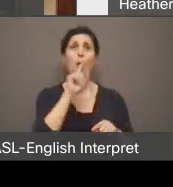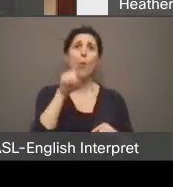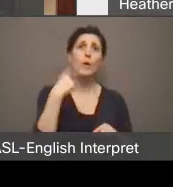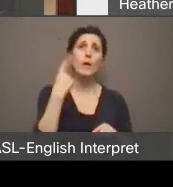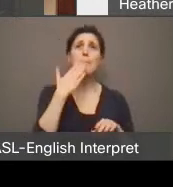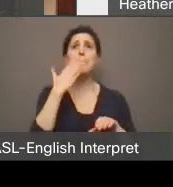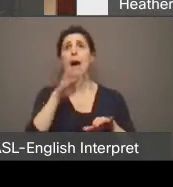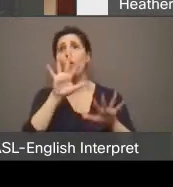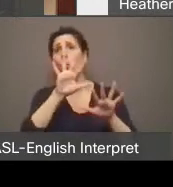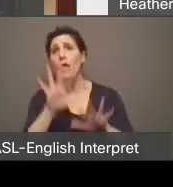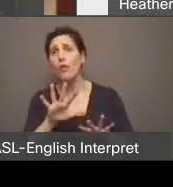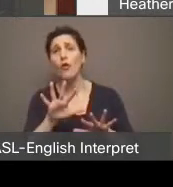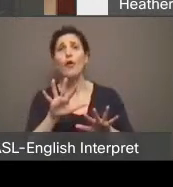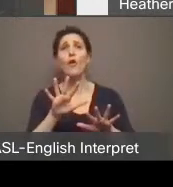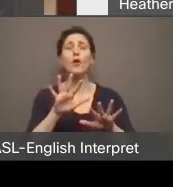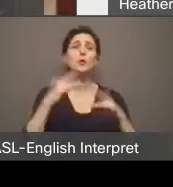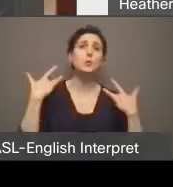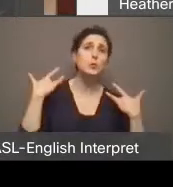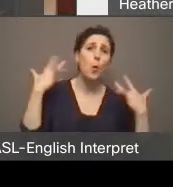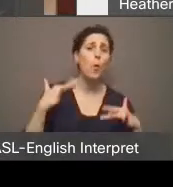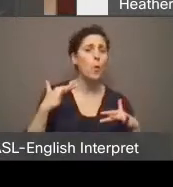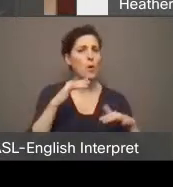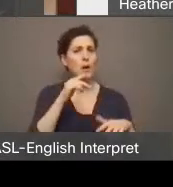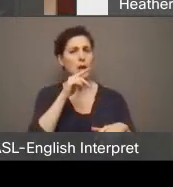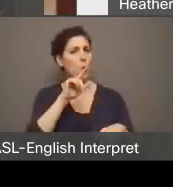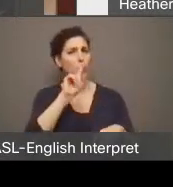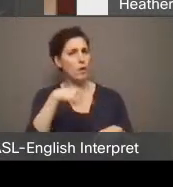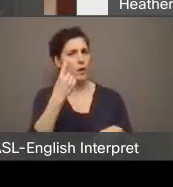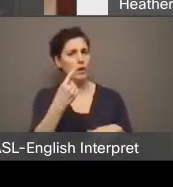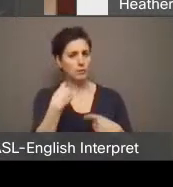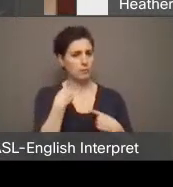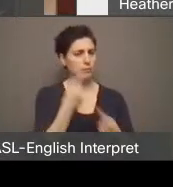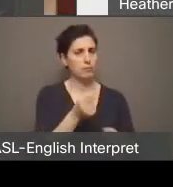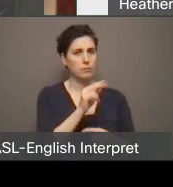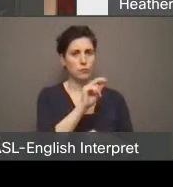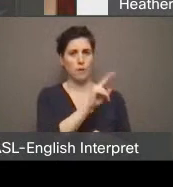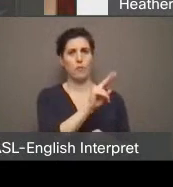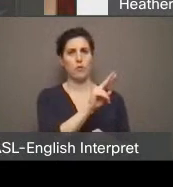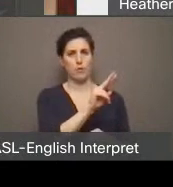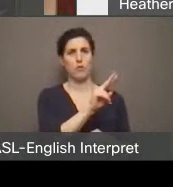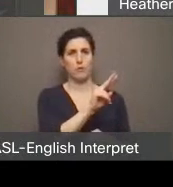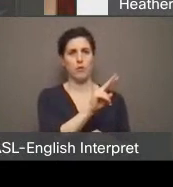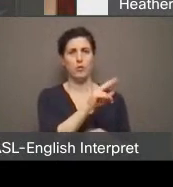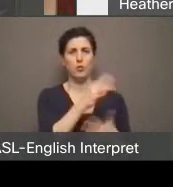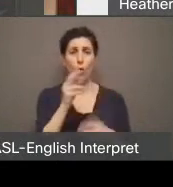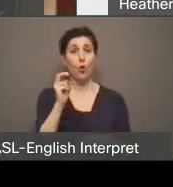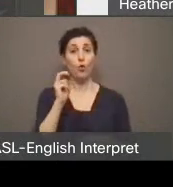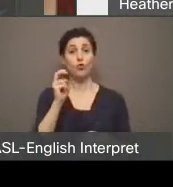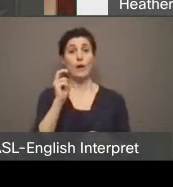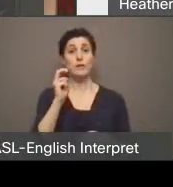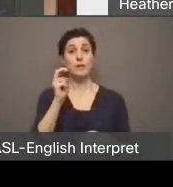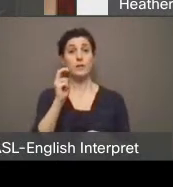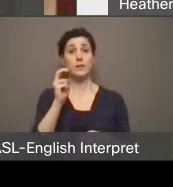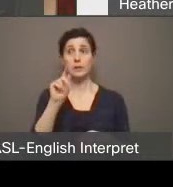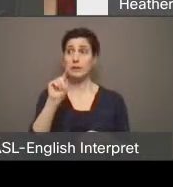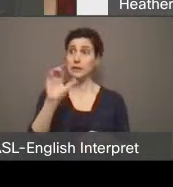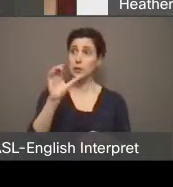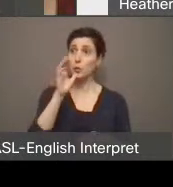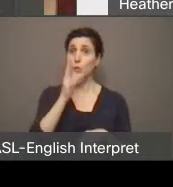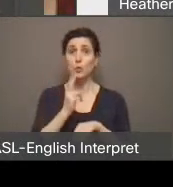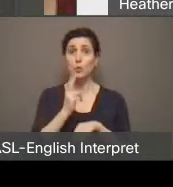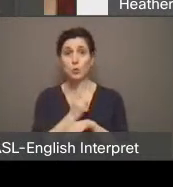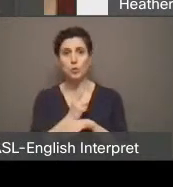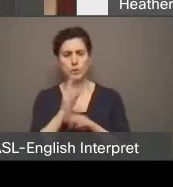happened on Monday, but overall since November. So a lot of transit riders are, of course, worried by